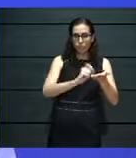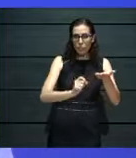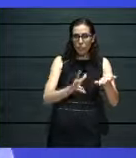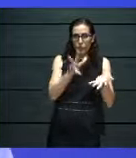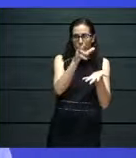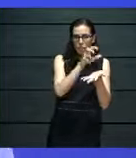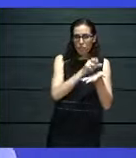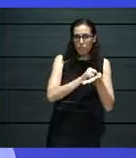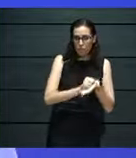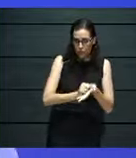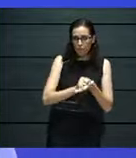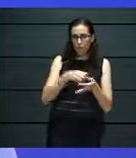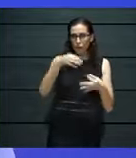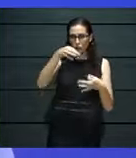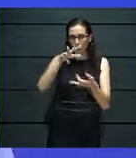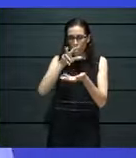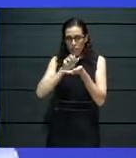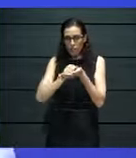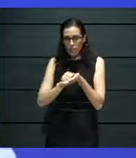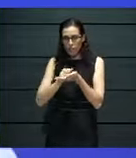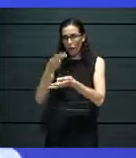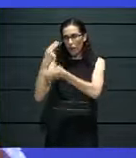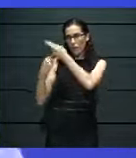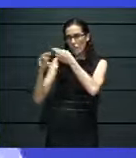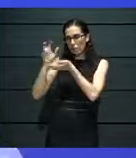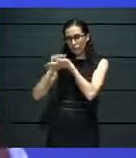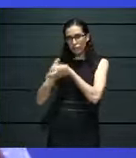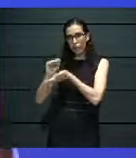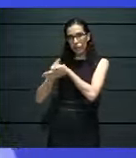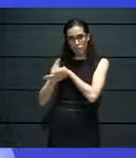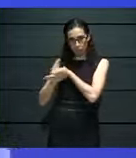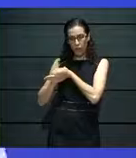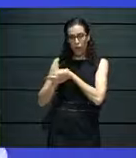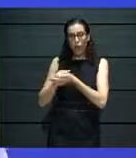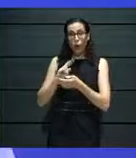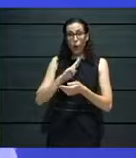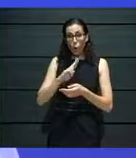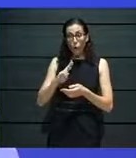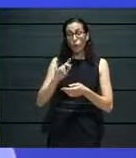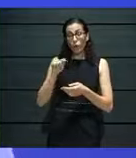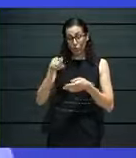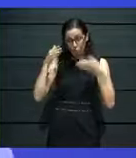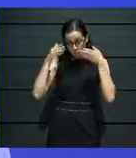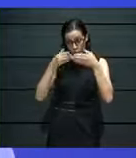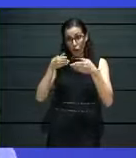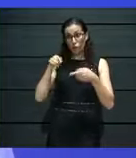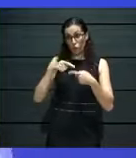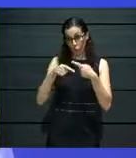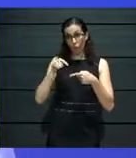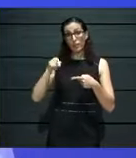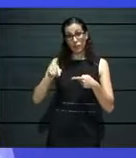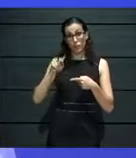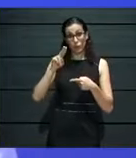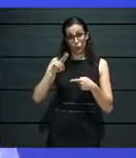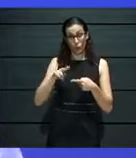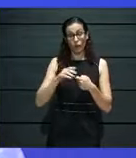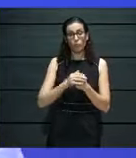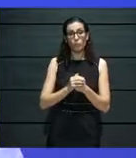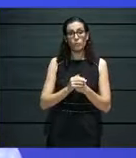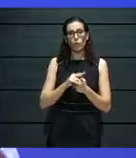especially the documentation side of things. However, the one element we will be pushing forward, and we believe in, is